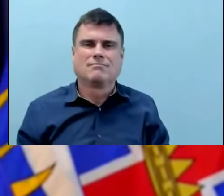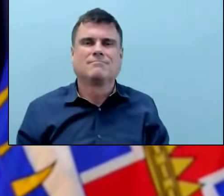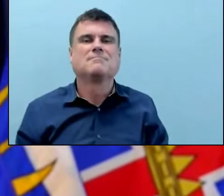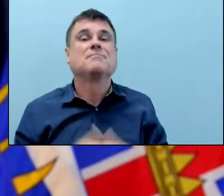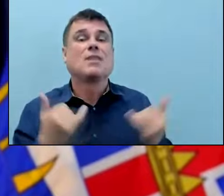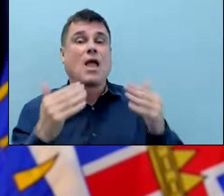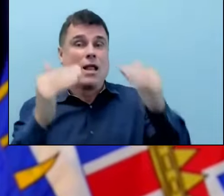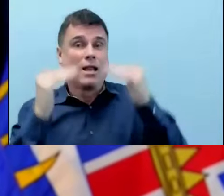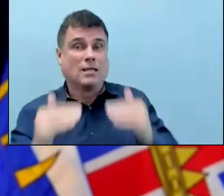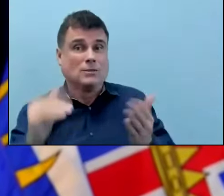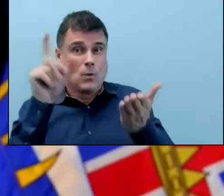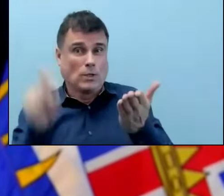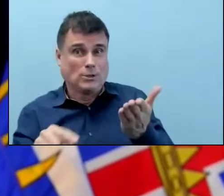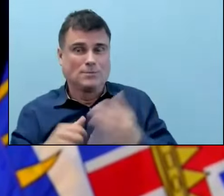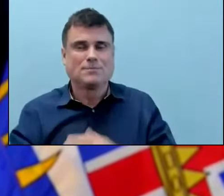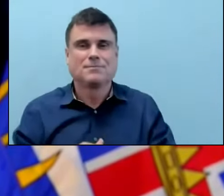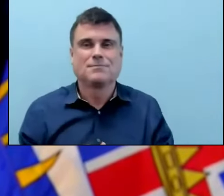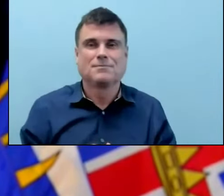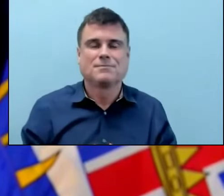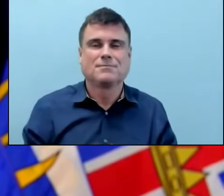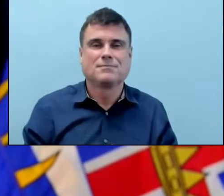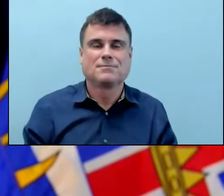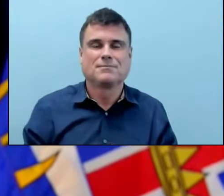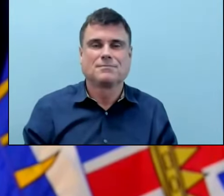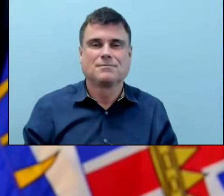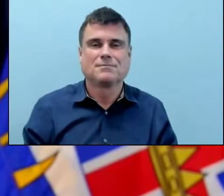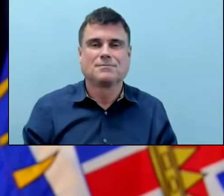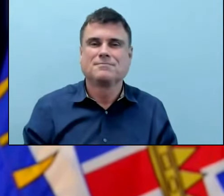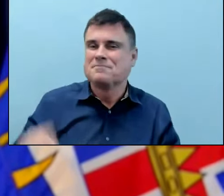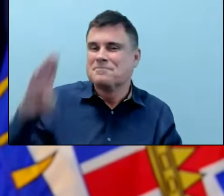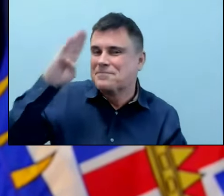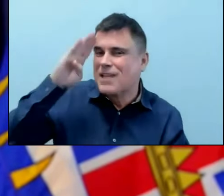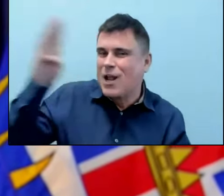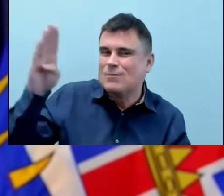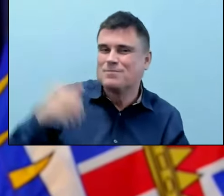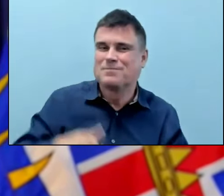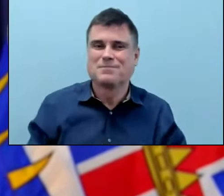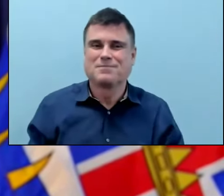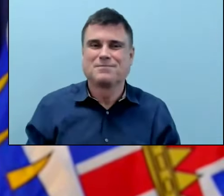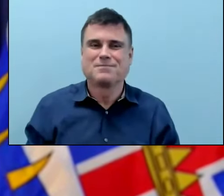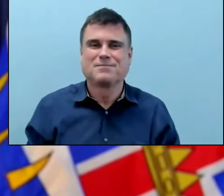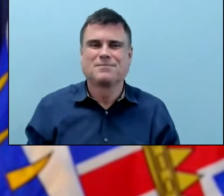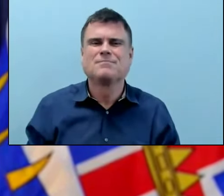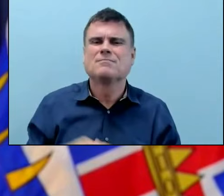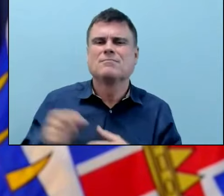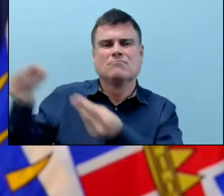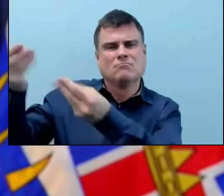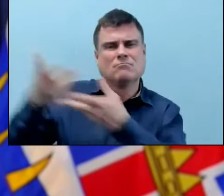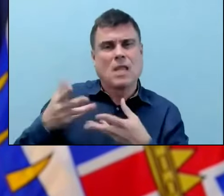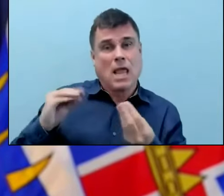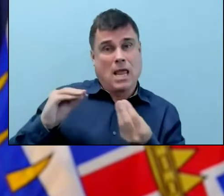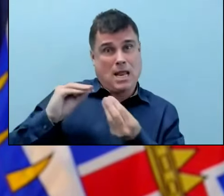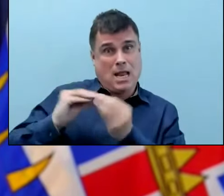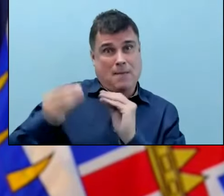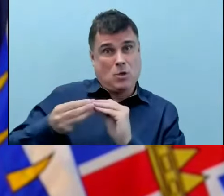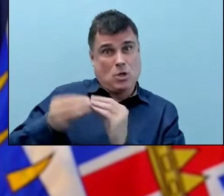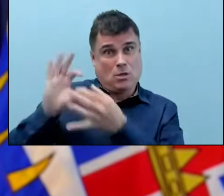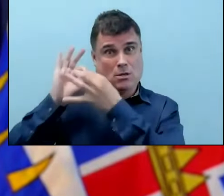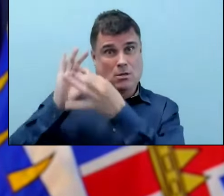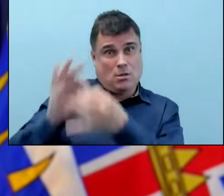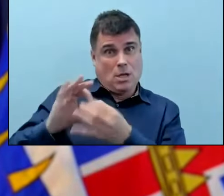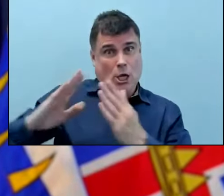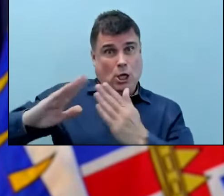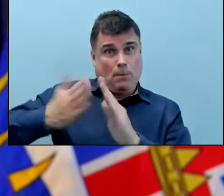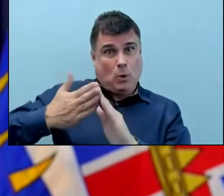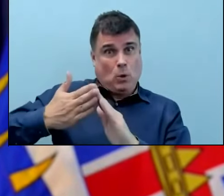Hello there. I'm just wondering if you can just maybe provide a number in terms of community immunity and how many people you